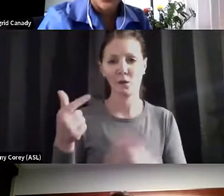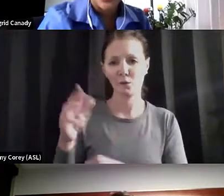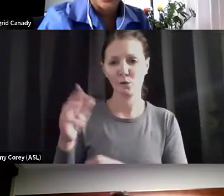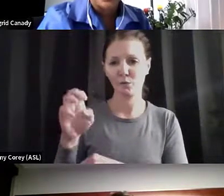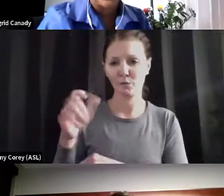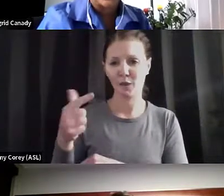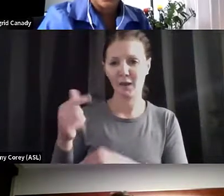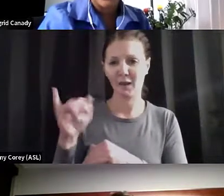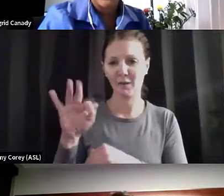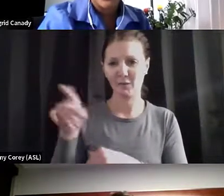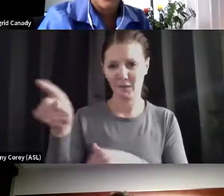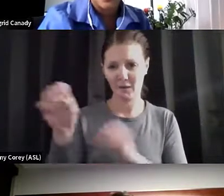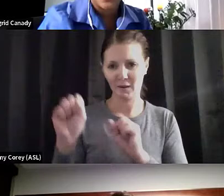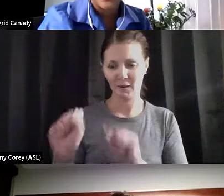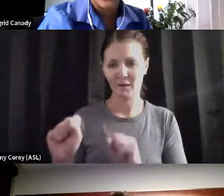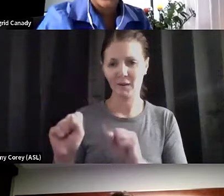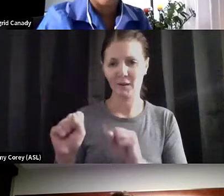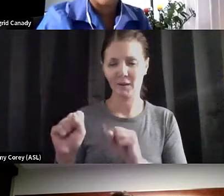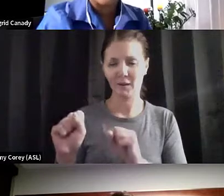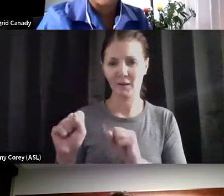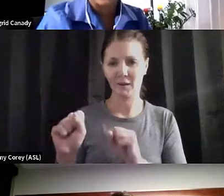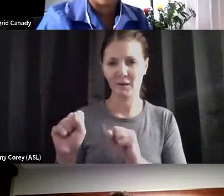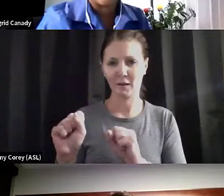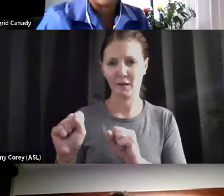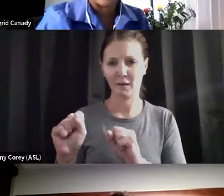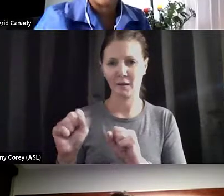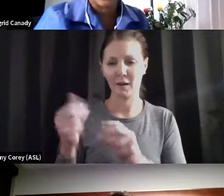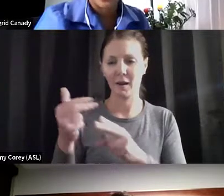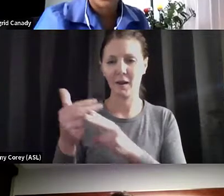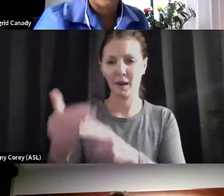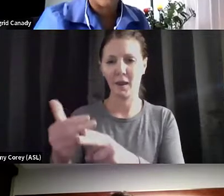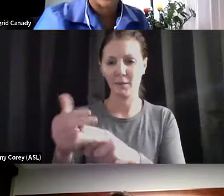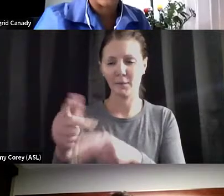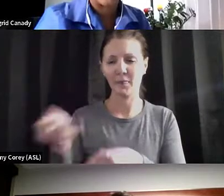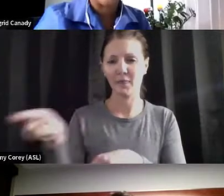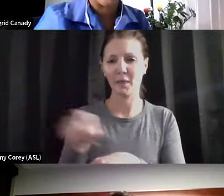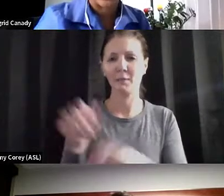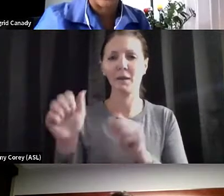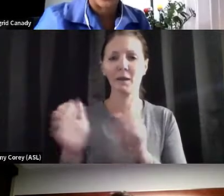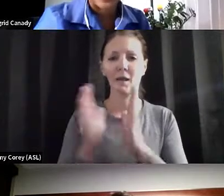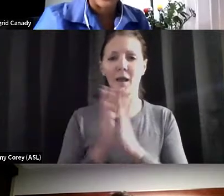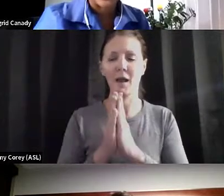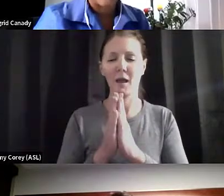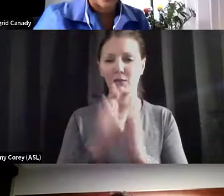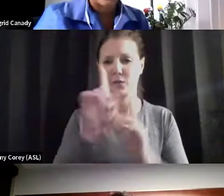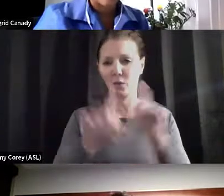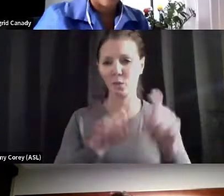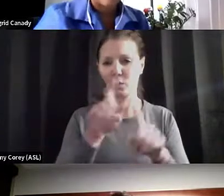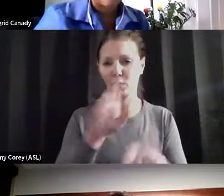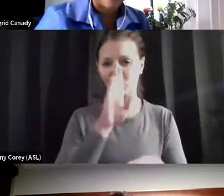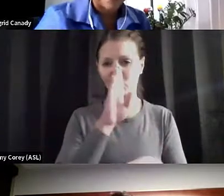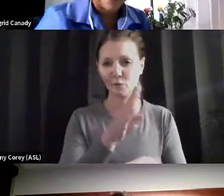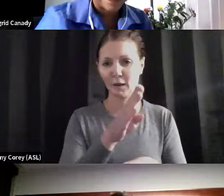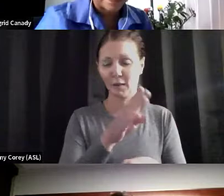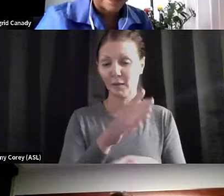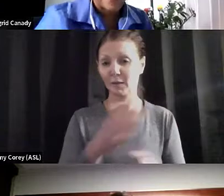if he can actually name those individuals, and we can have them ask the question directly to our experts. Greg?